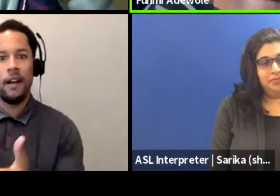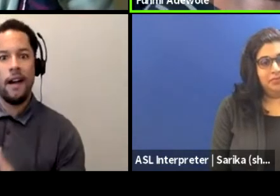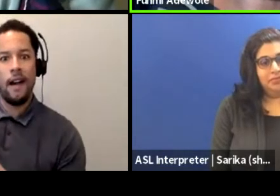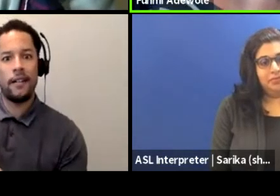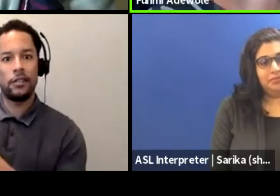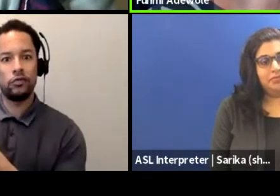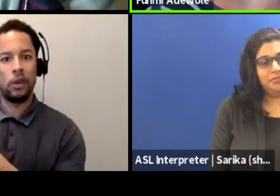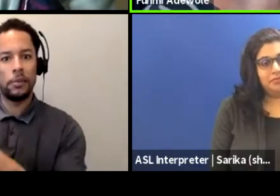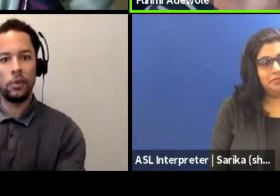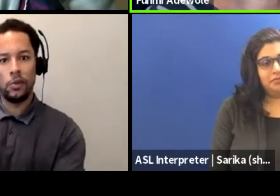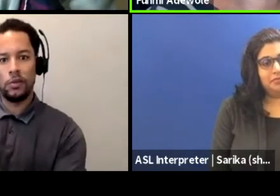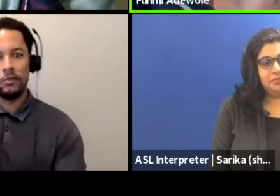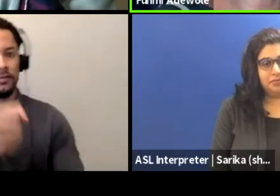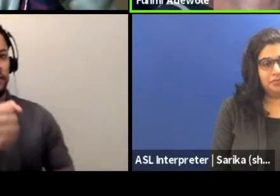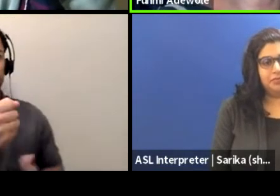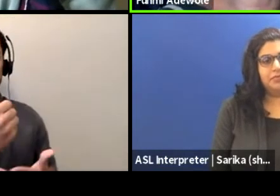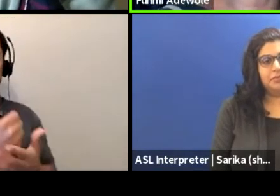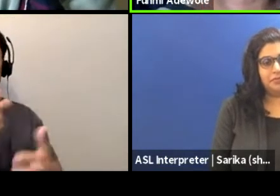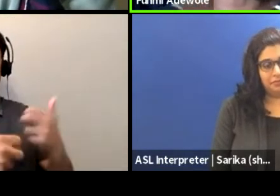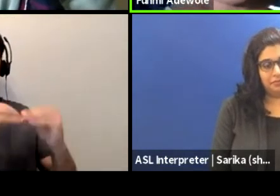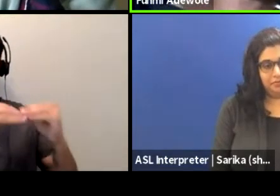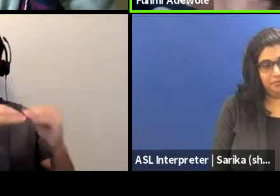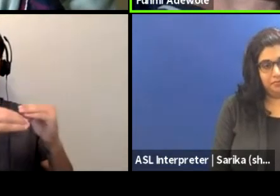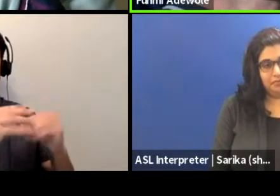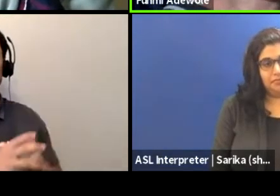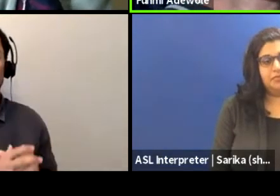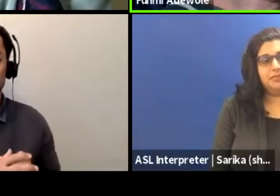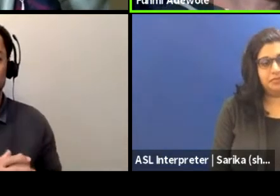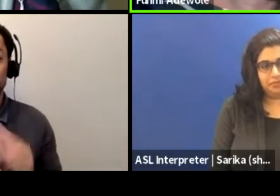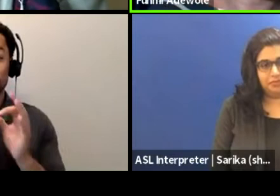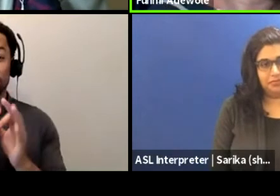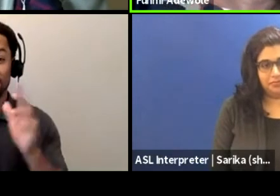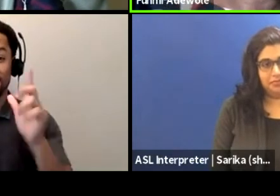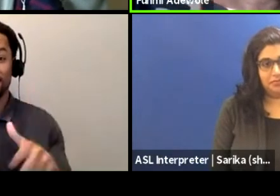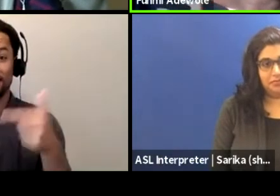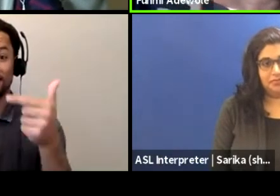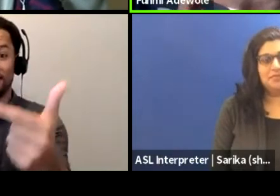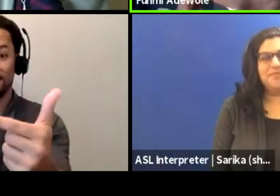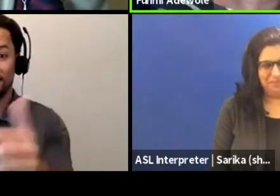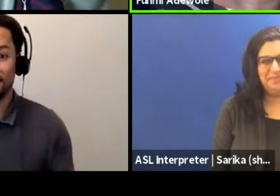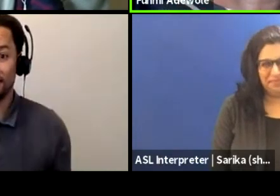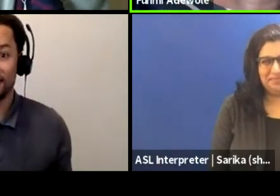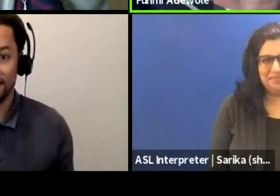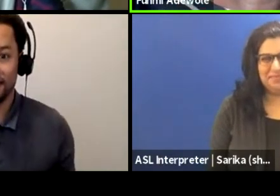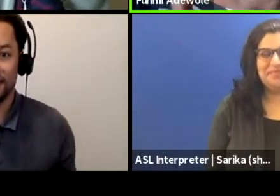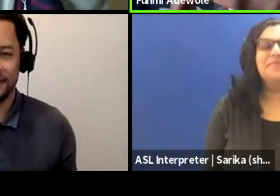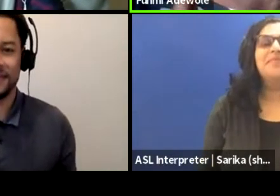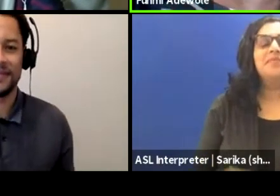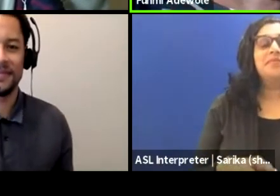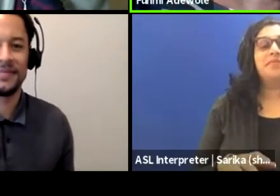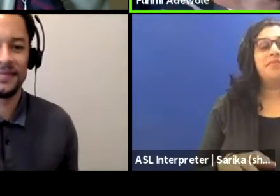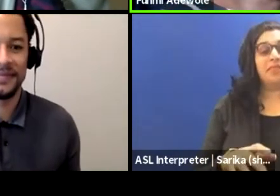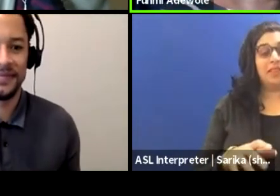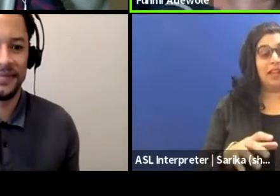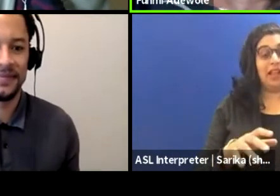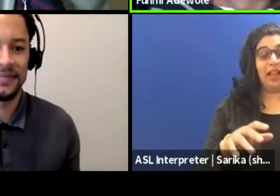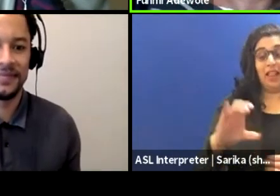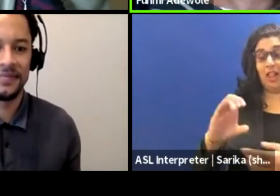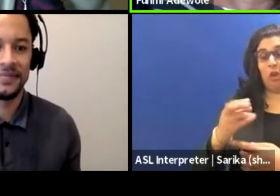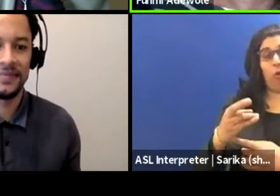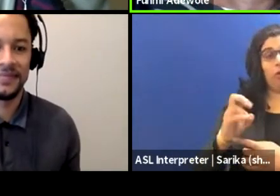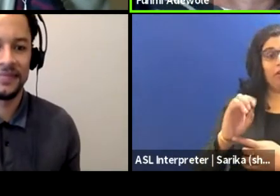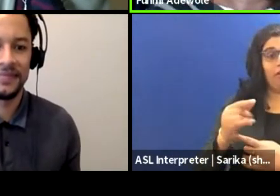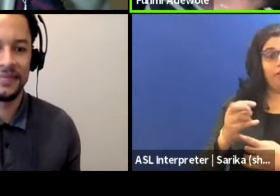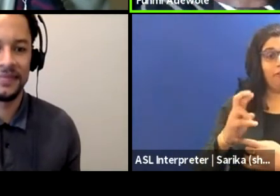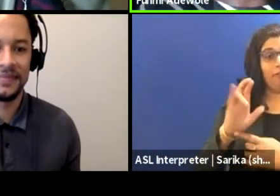for example, I worked with someone who was using text and movement. And the problem this choreographer was facing is that